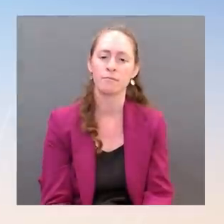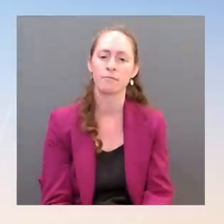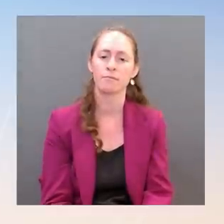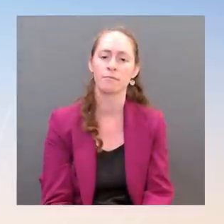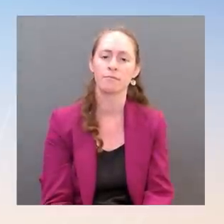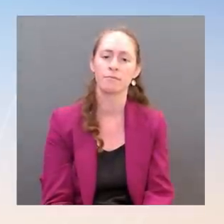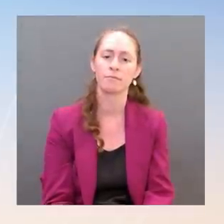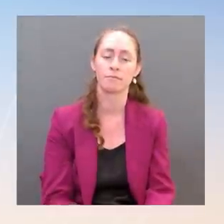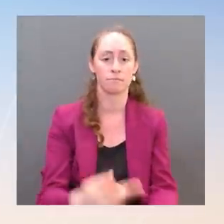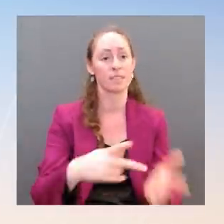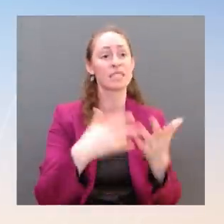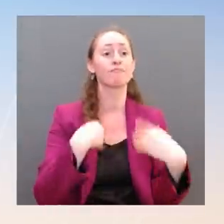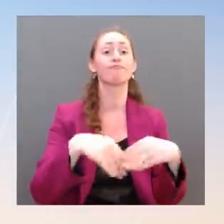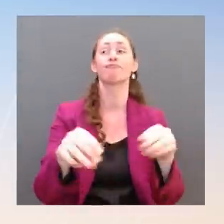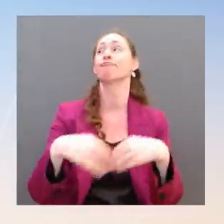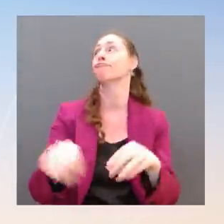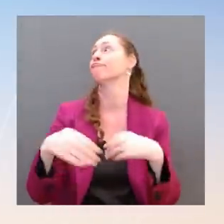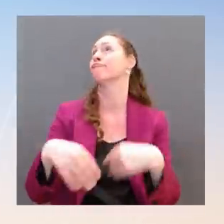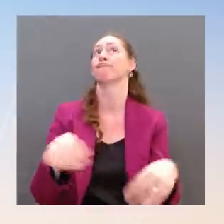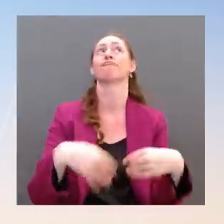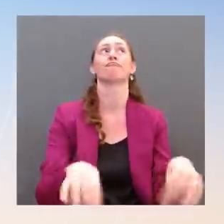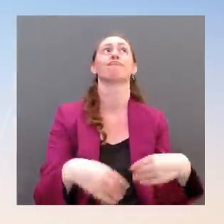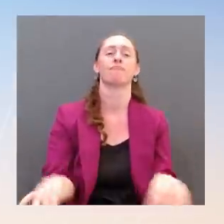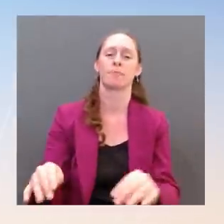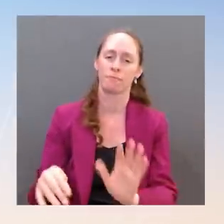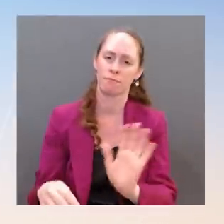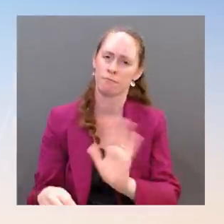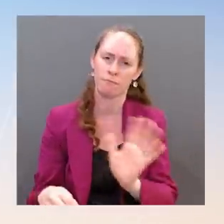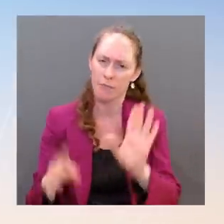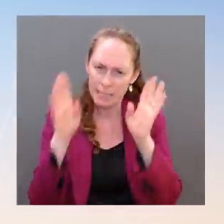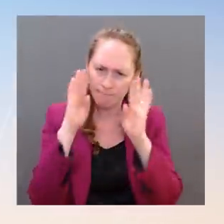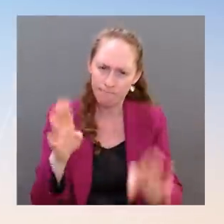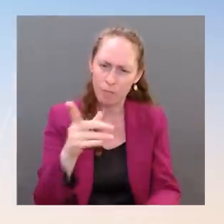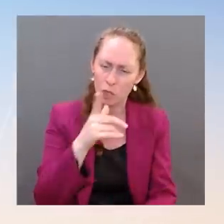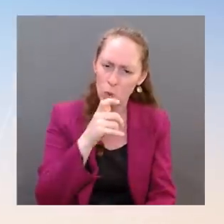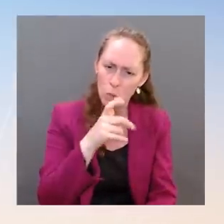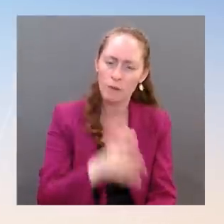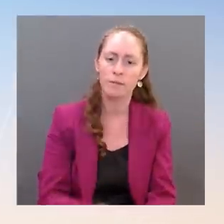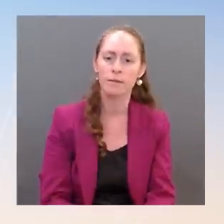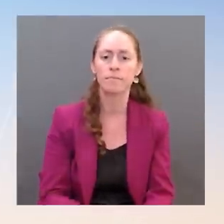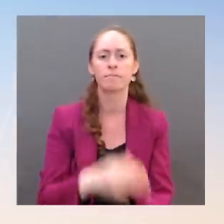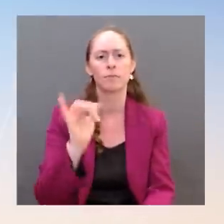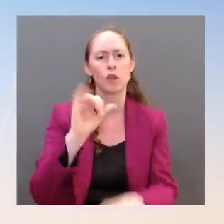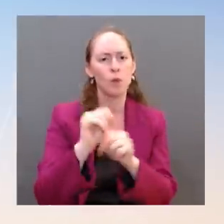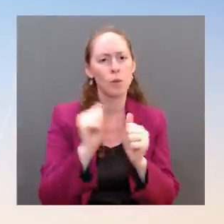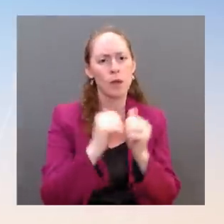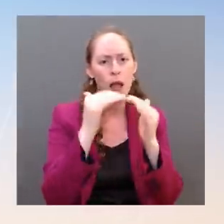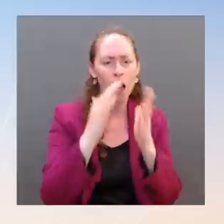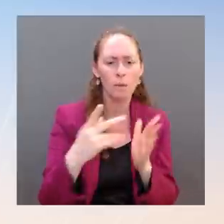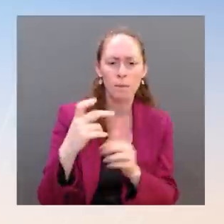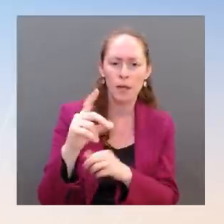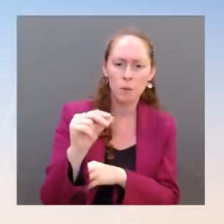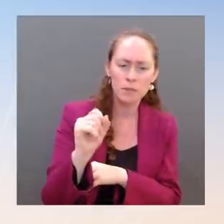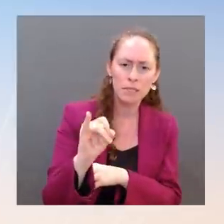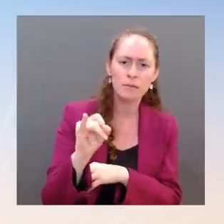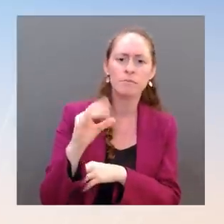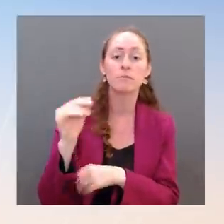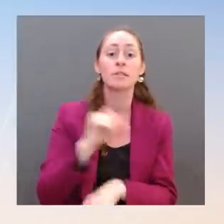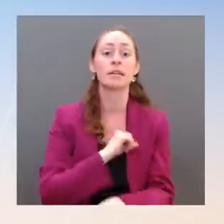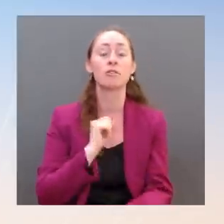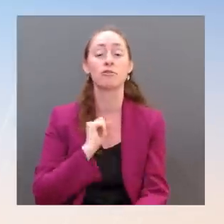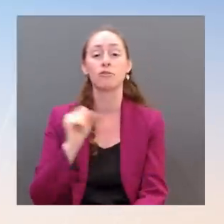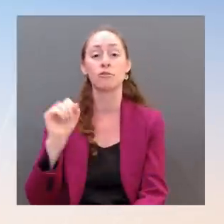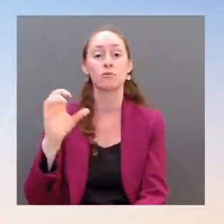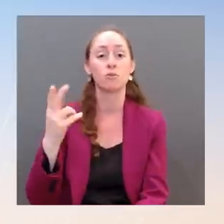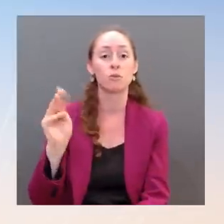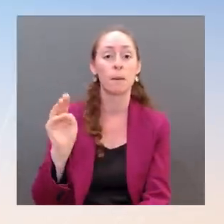and Speaker Pelosi on this and other issues, and we'll defer to their judgment on legislative mechanics, give them space to work